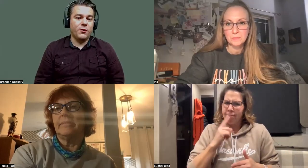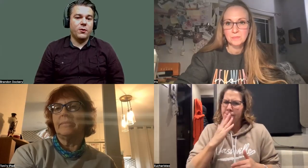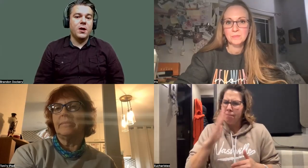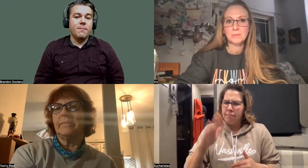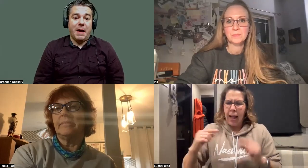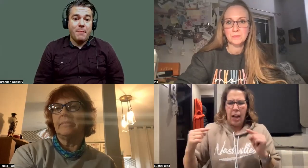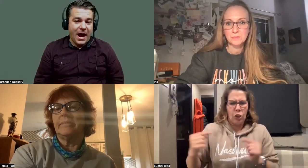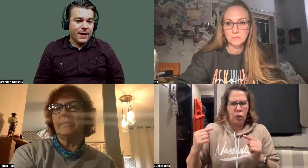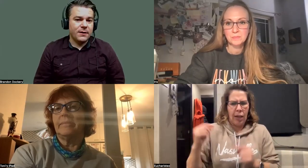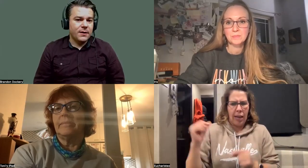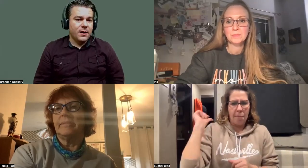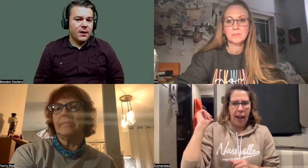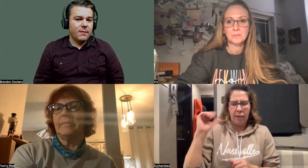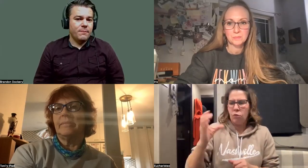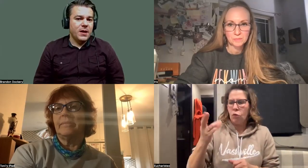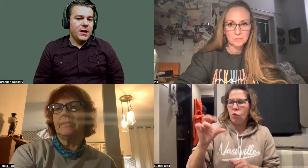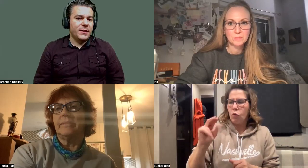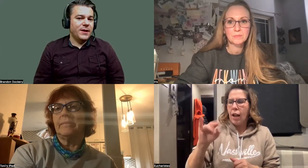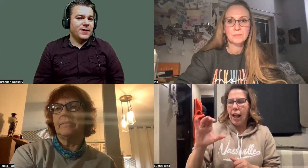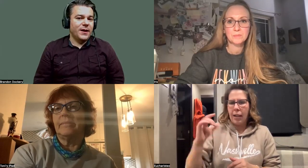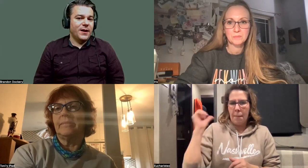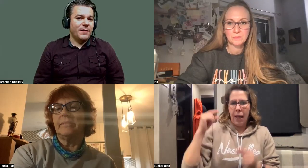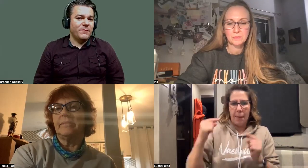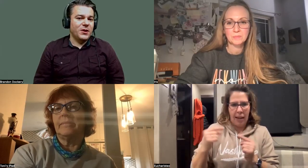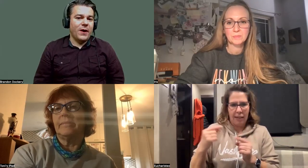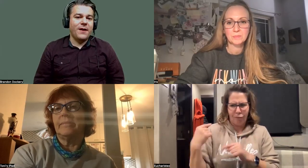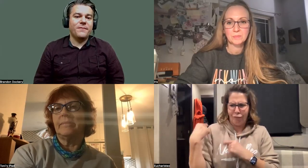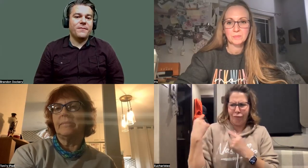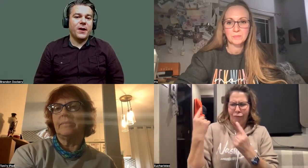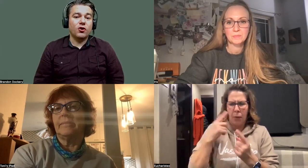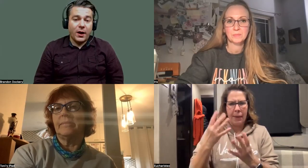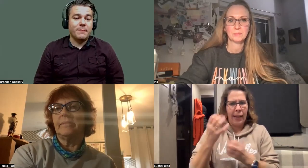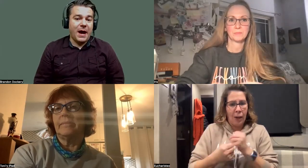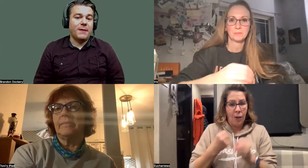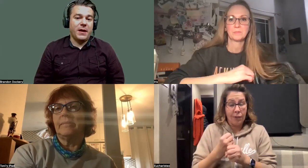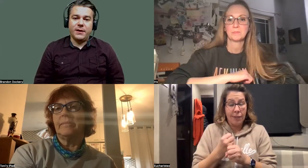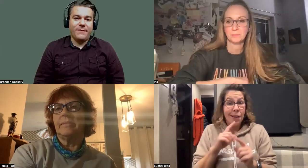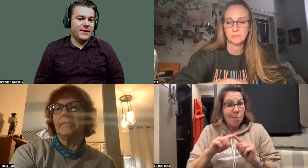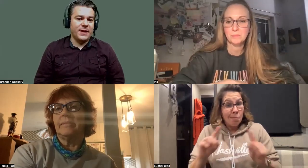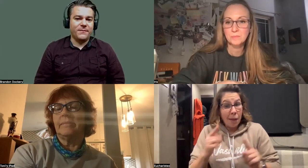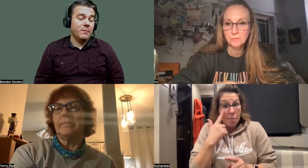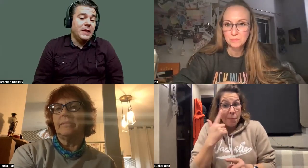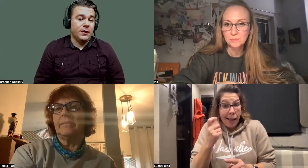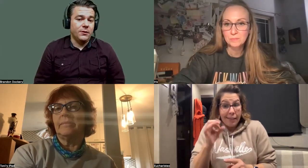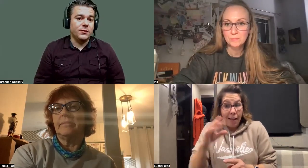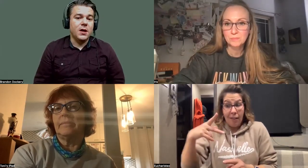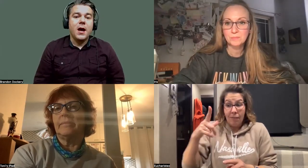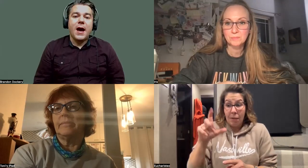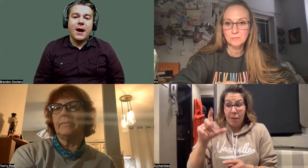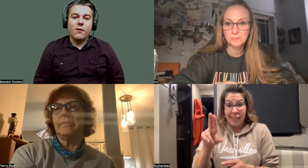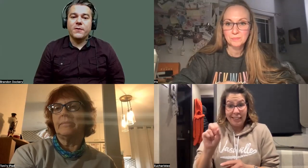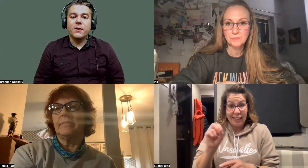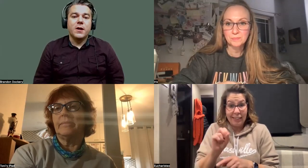For example, my back, it, you know, I have chronic back pain, and I've had that for many years.